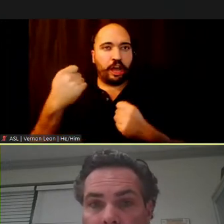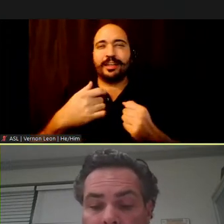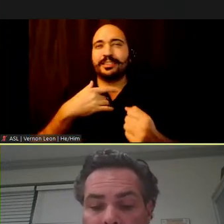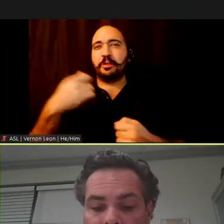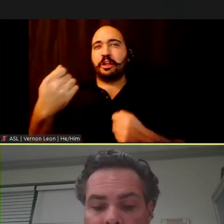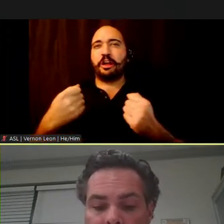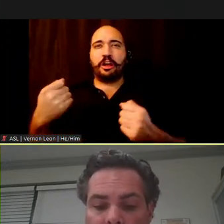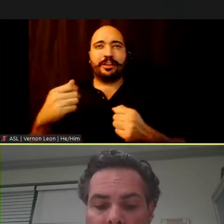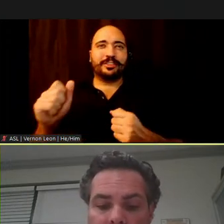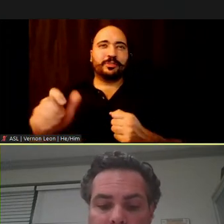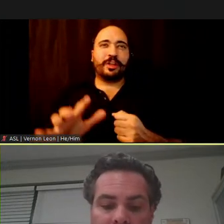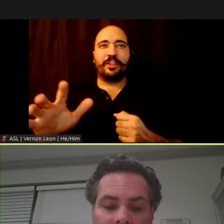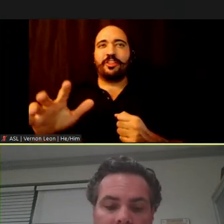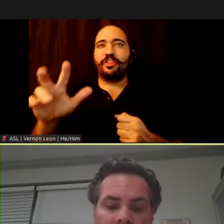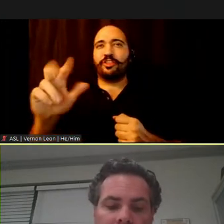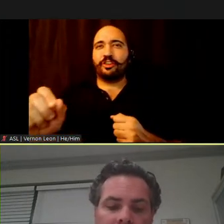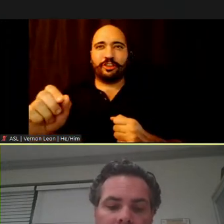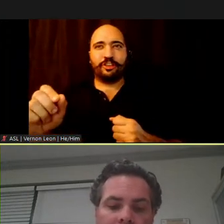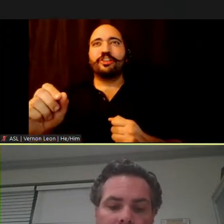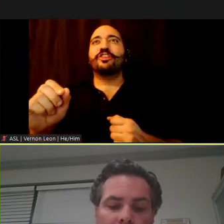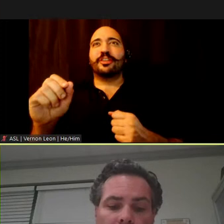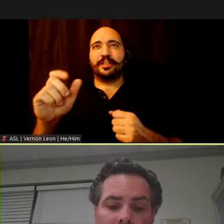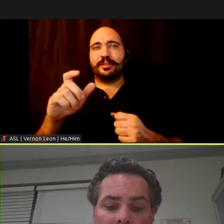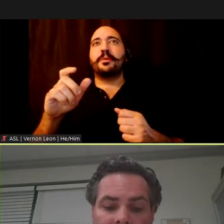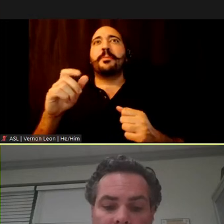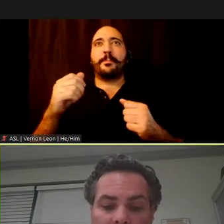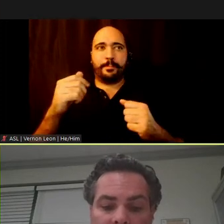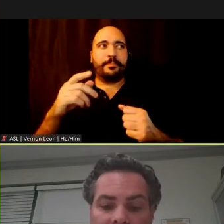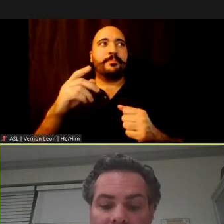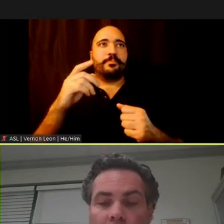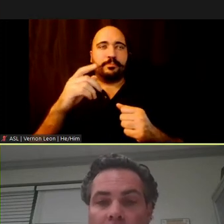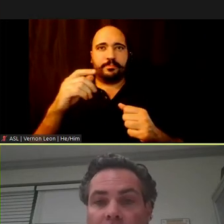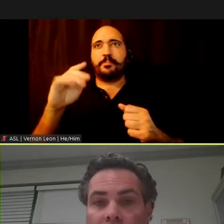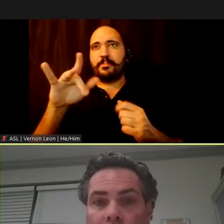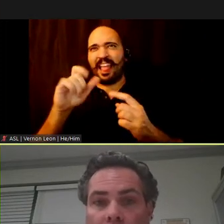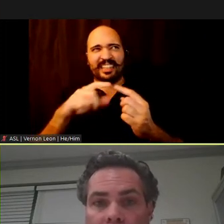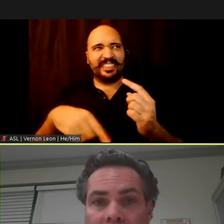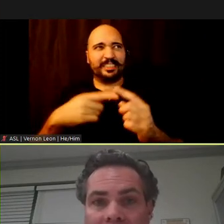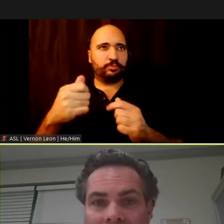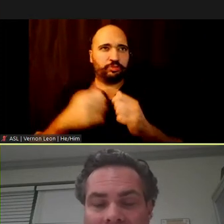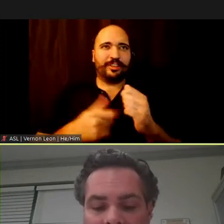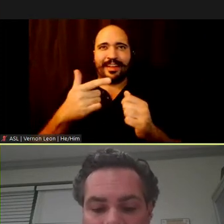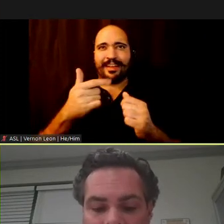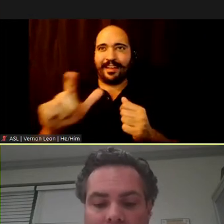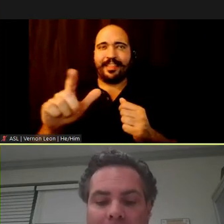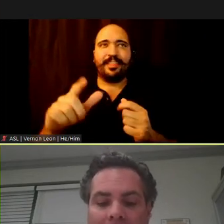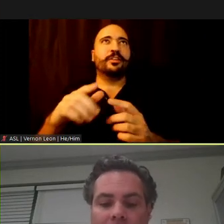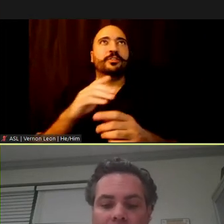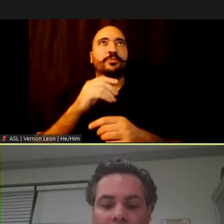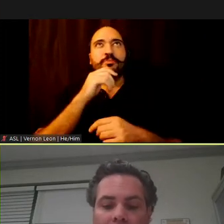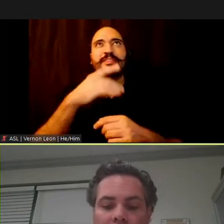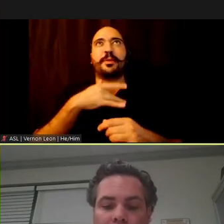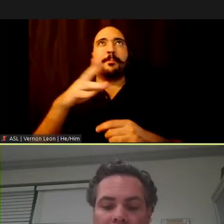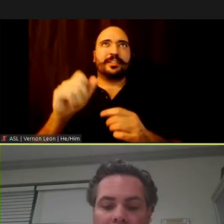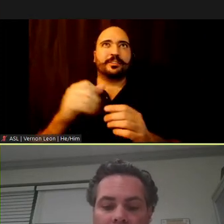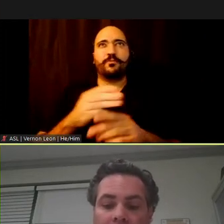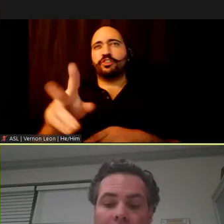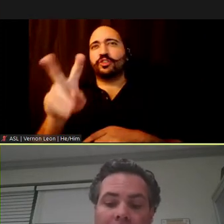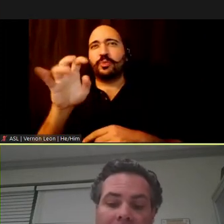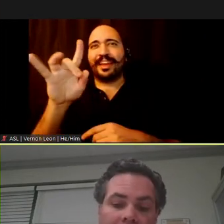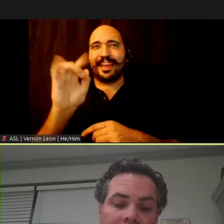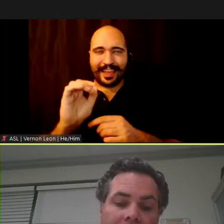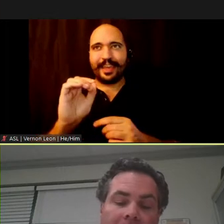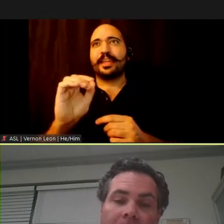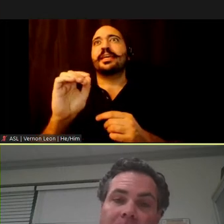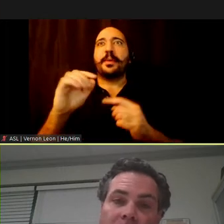passenger miles per gallon. A typical private bus gets over 280 passenger miles per gallon